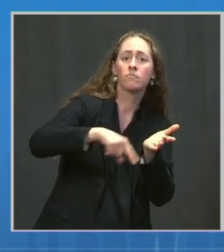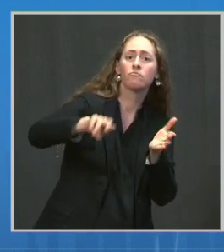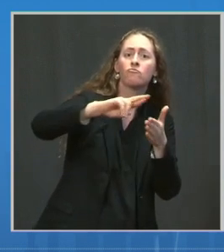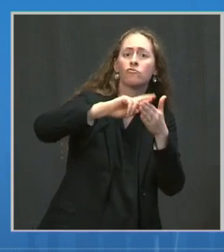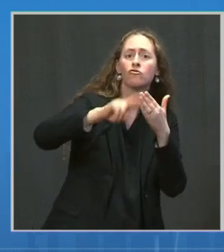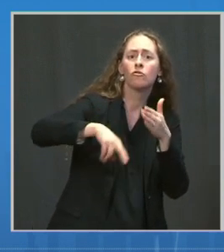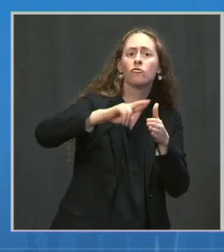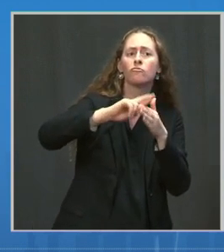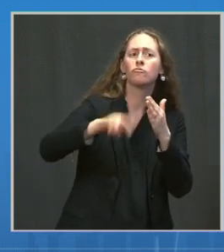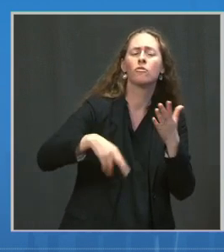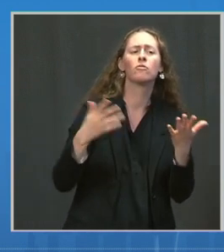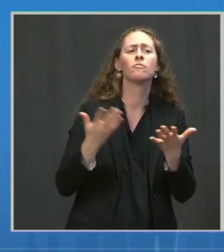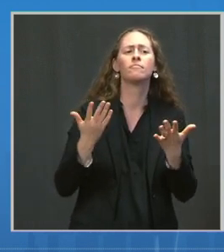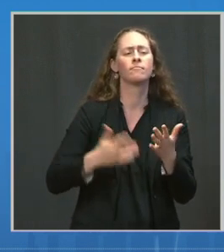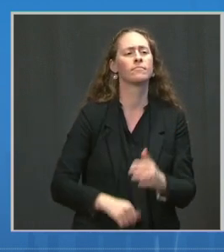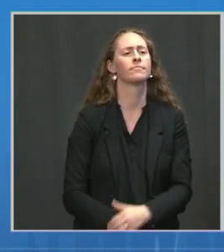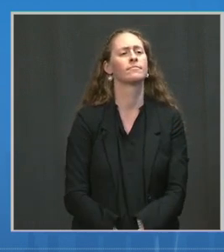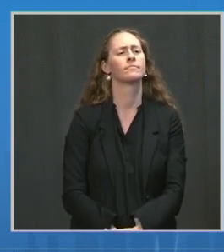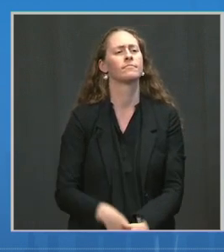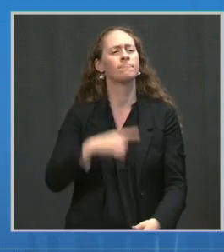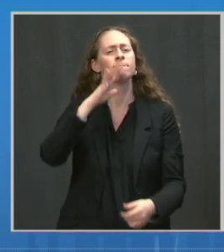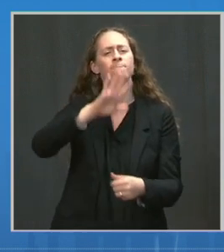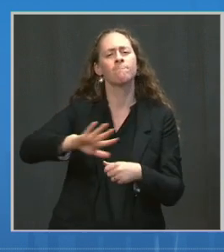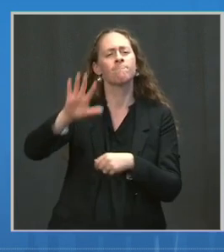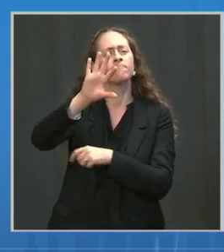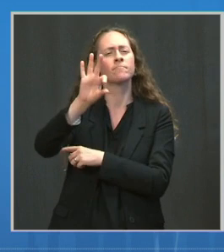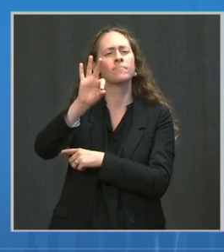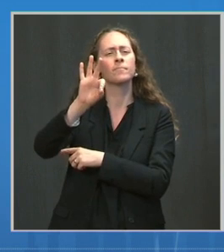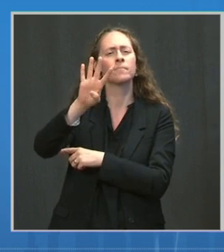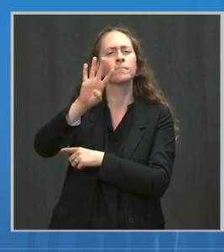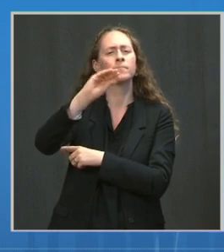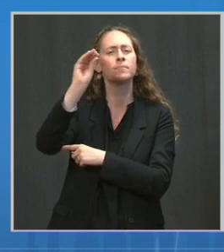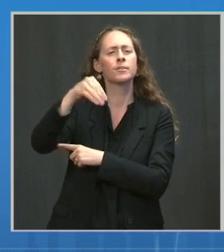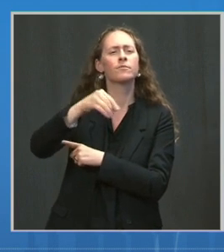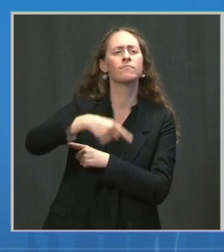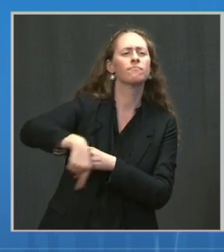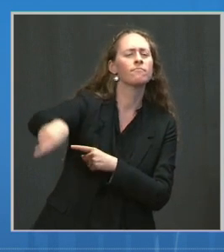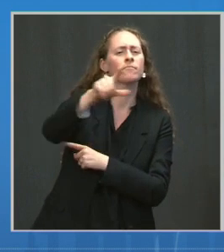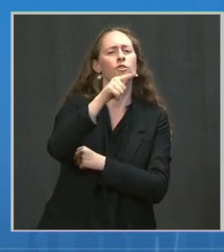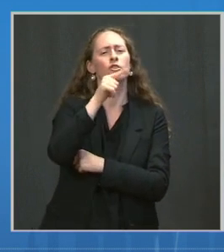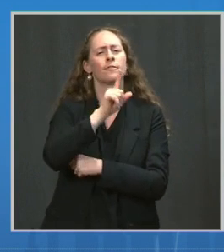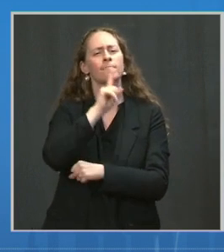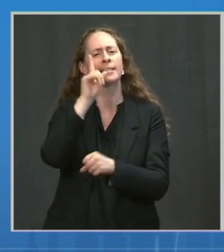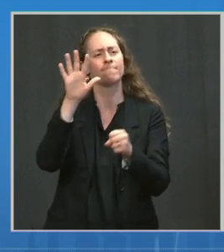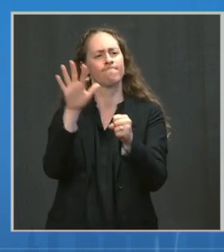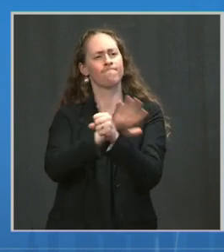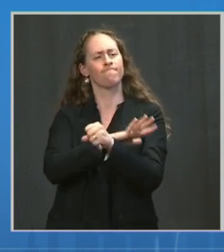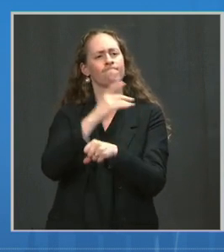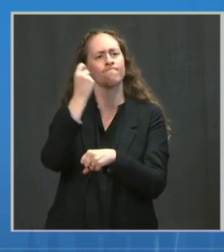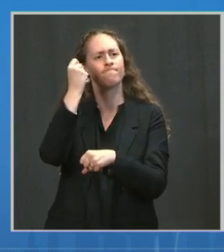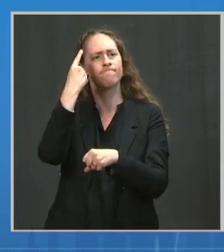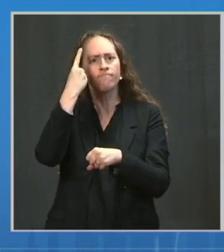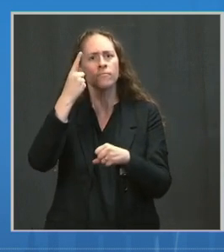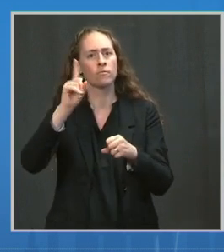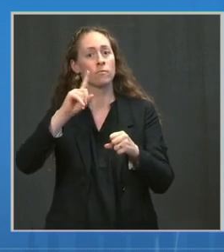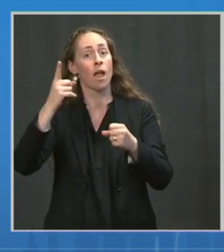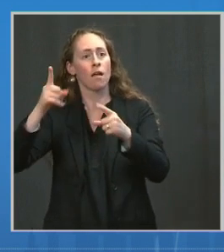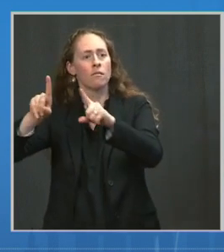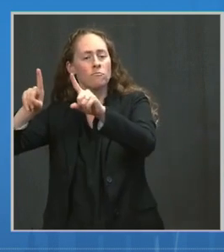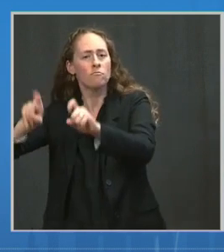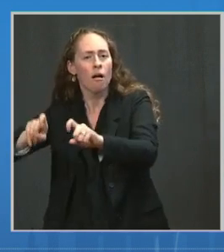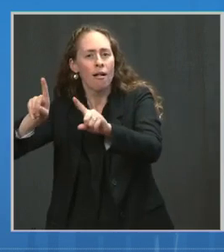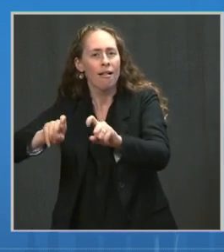like 94 and 95 percent was against clinically apparent disease. What we're talking about here